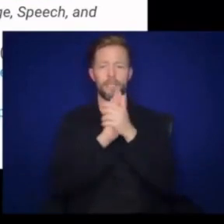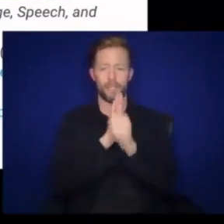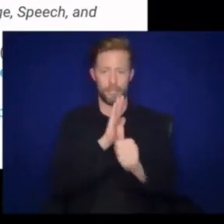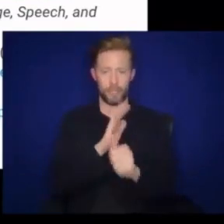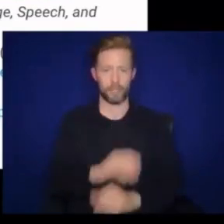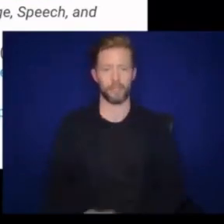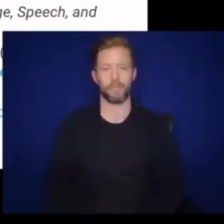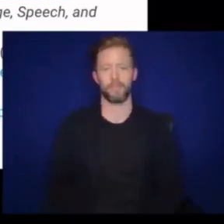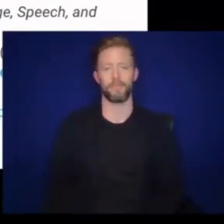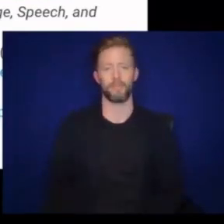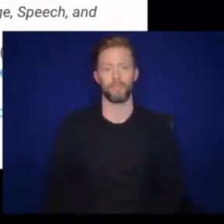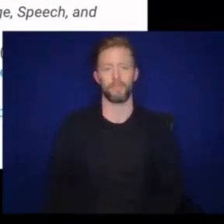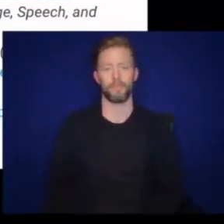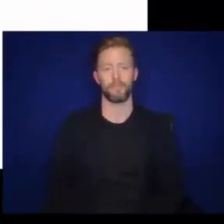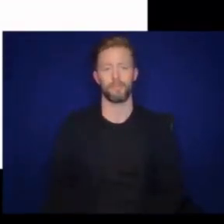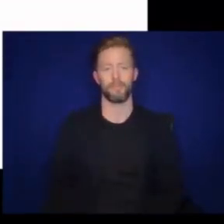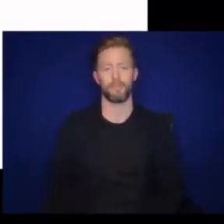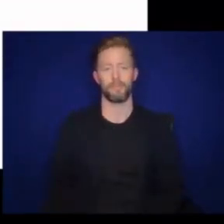skills.